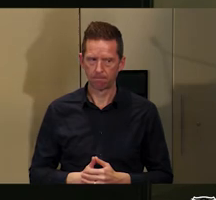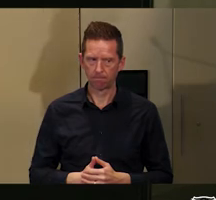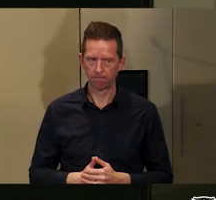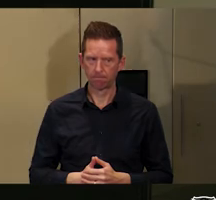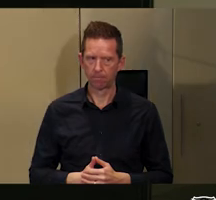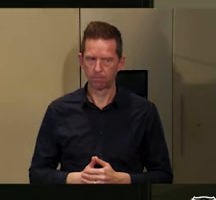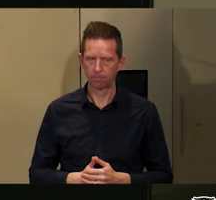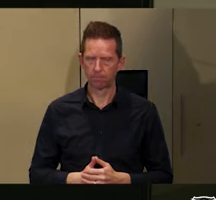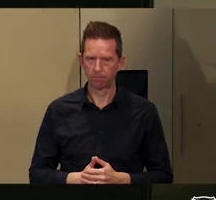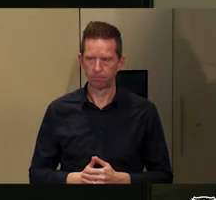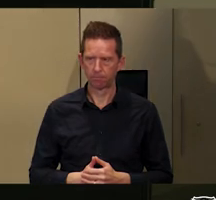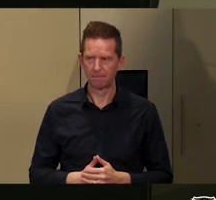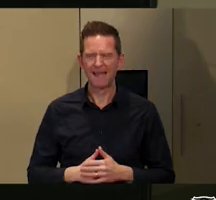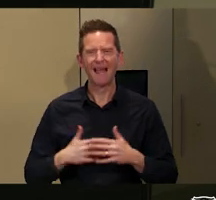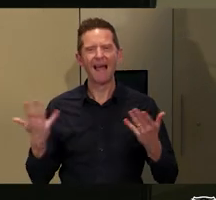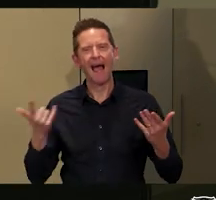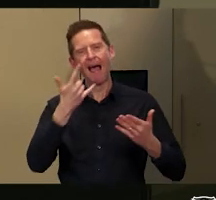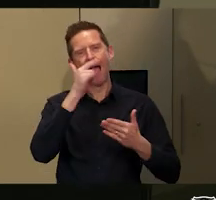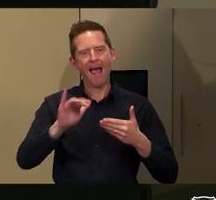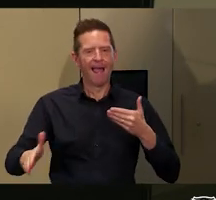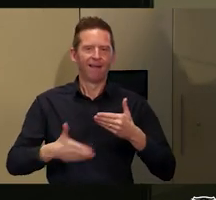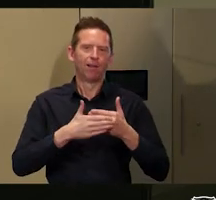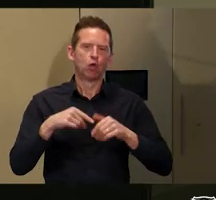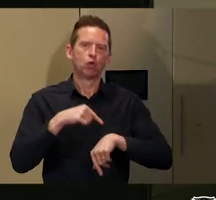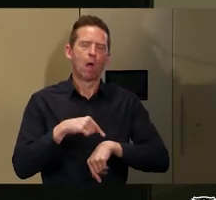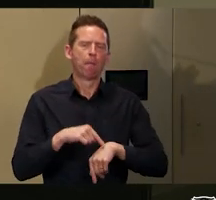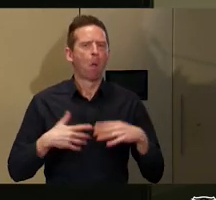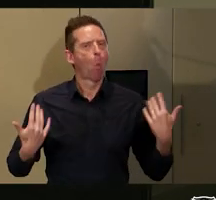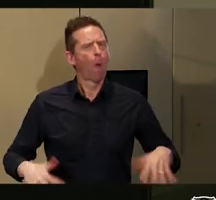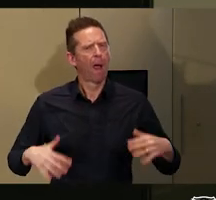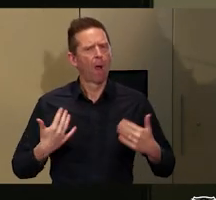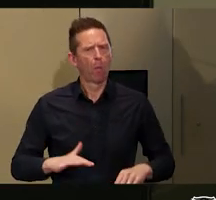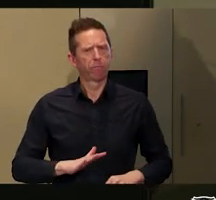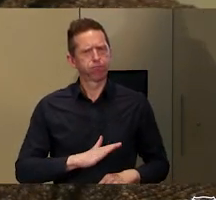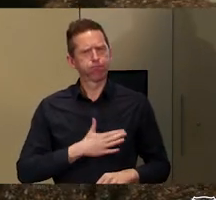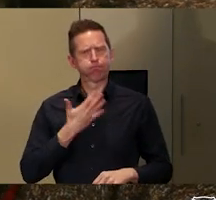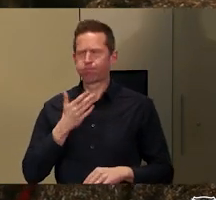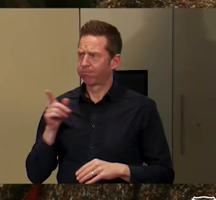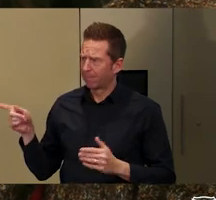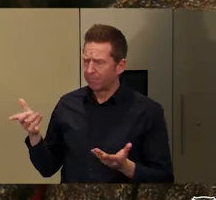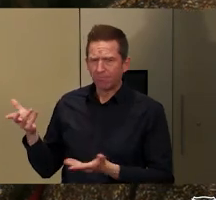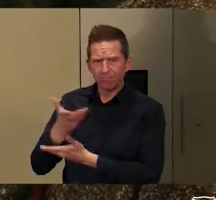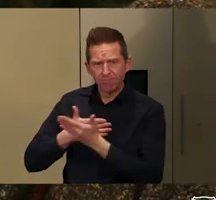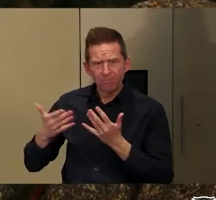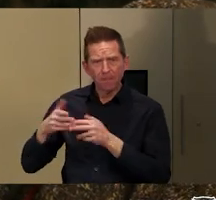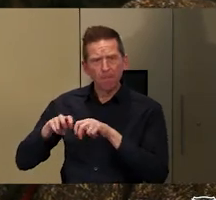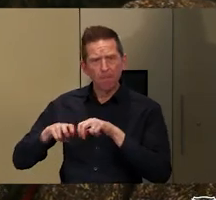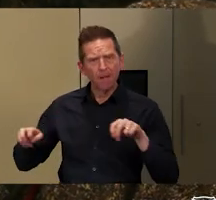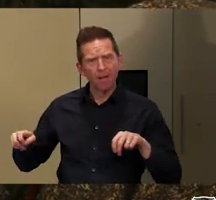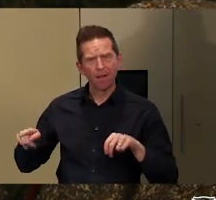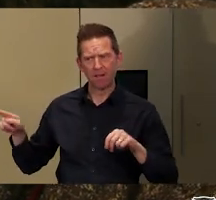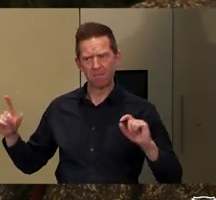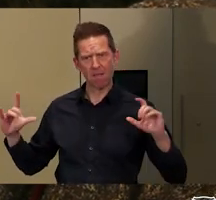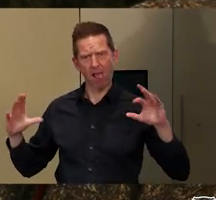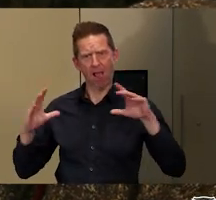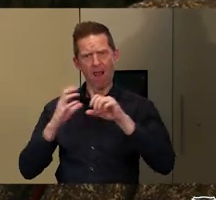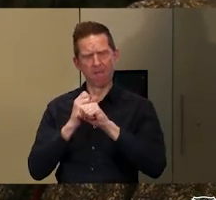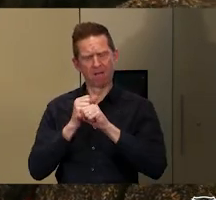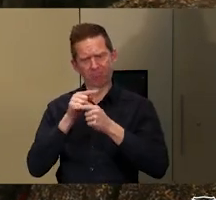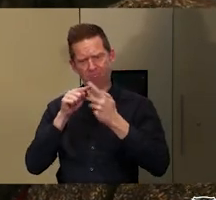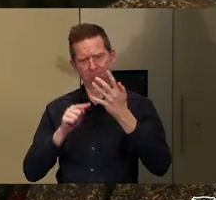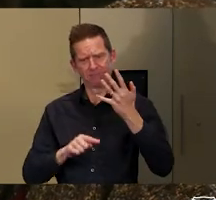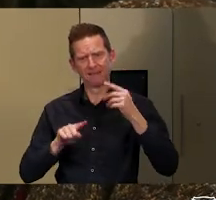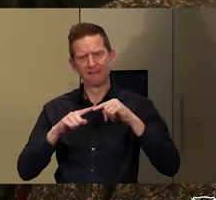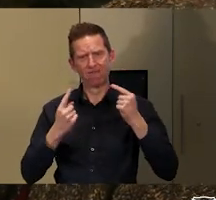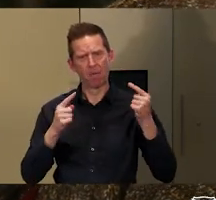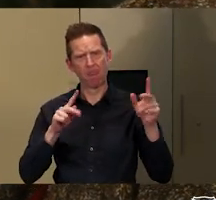Unfortunately, we've run out of time. That was an absolutely fascinating set of conversations that really brought very nicely multiple themes together.